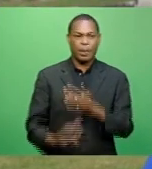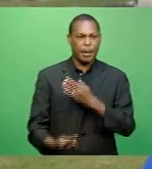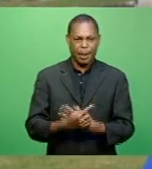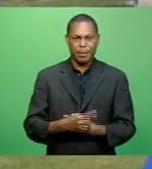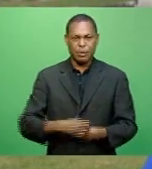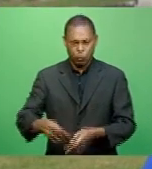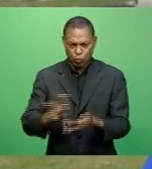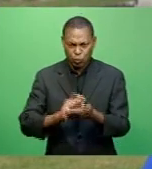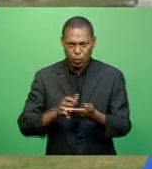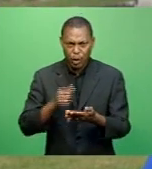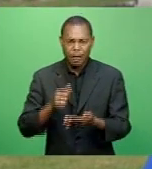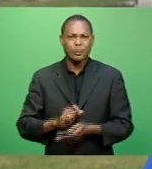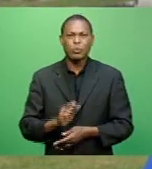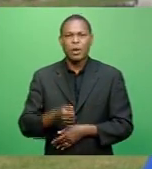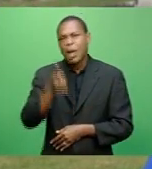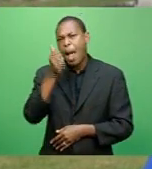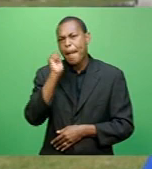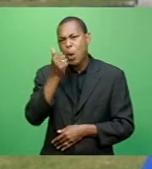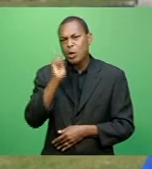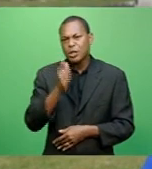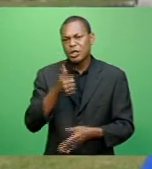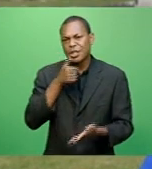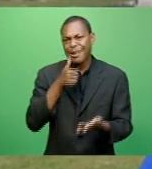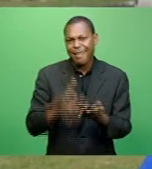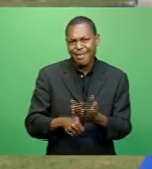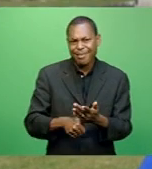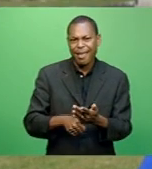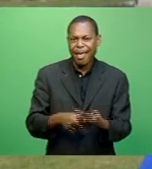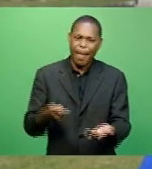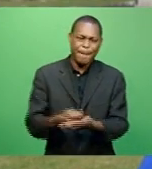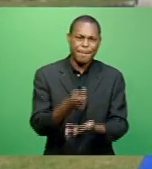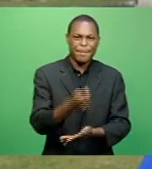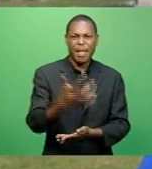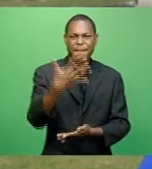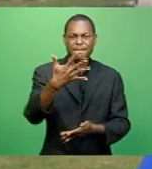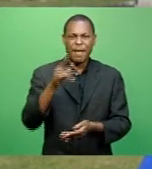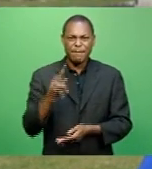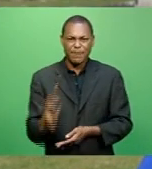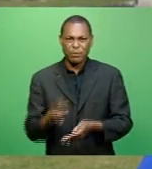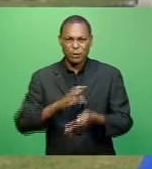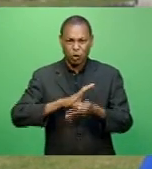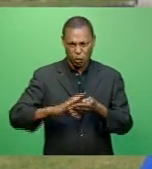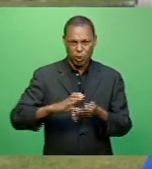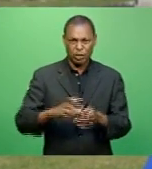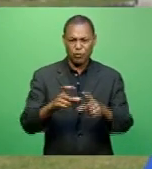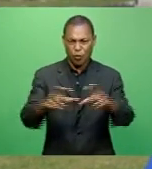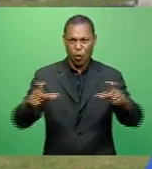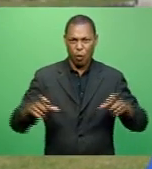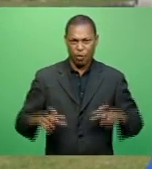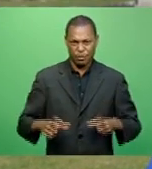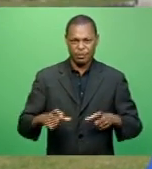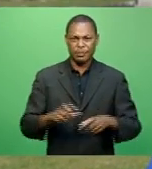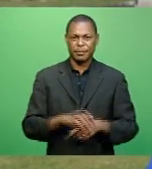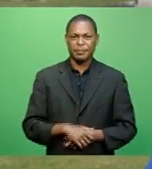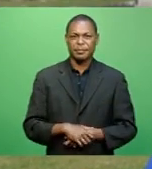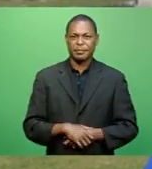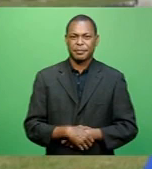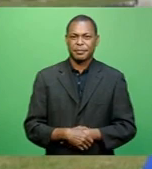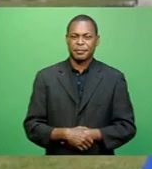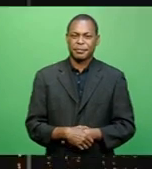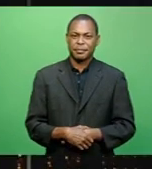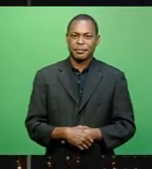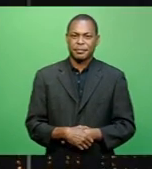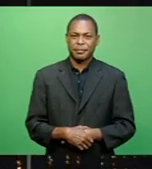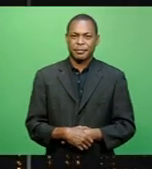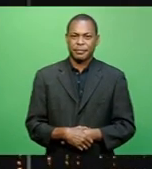and apology in the newspapers within seven days and pay $5,000 as court cost. Pranita Prakash, FBC